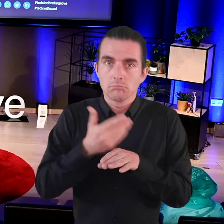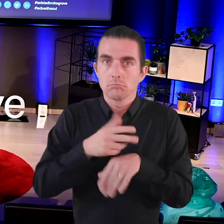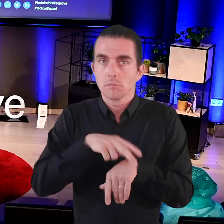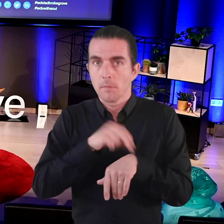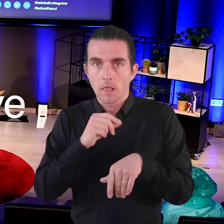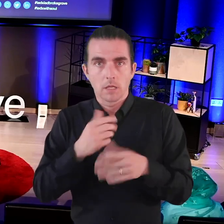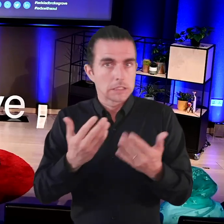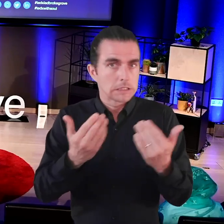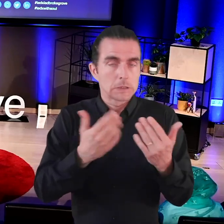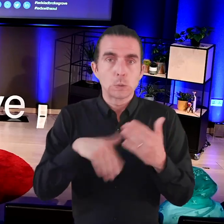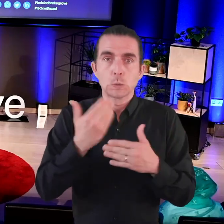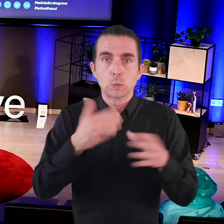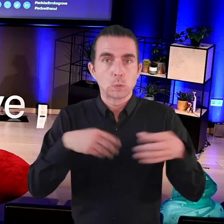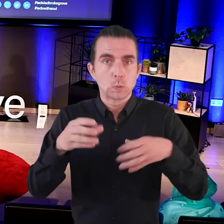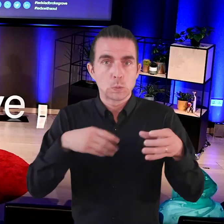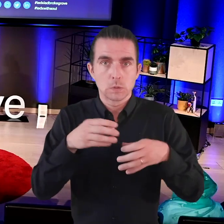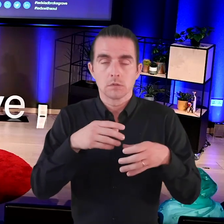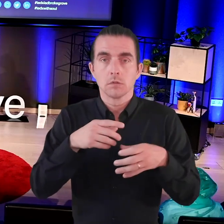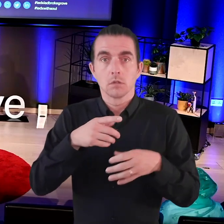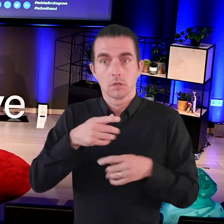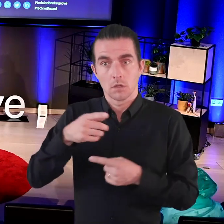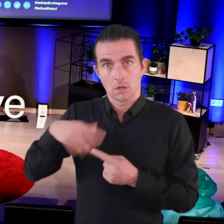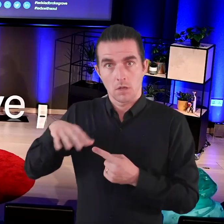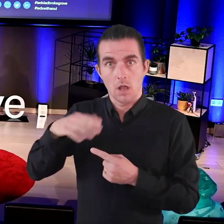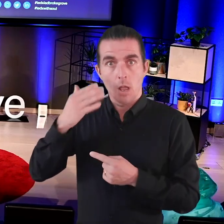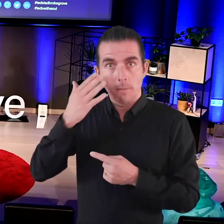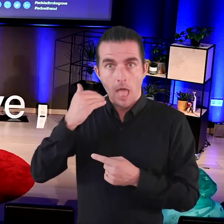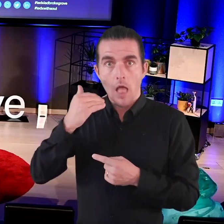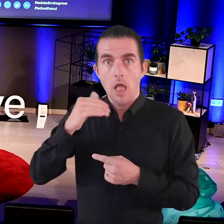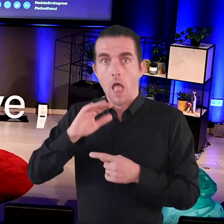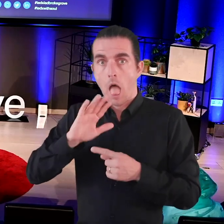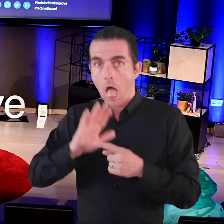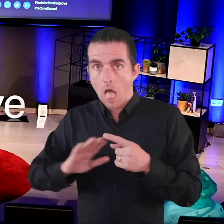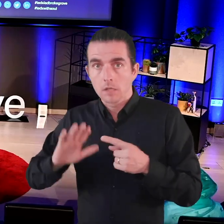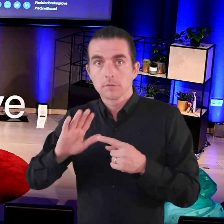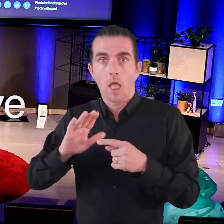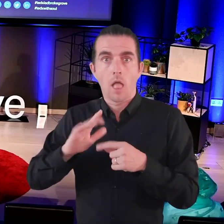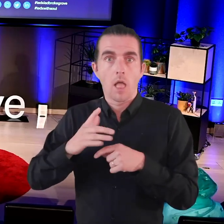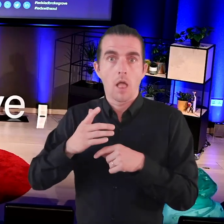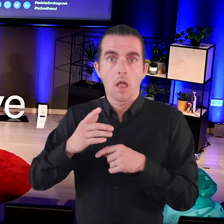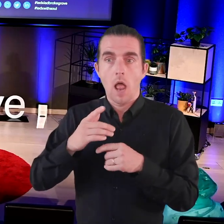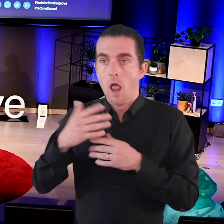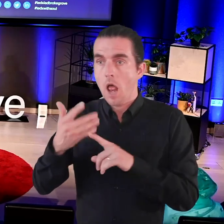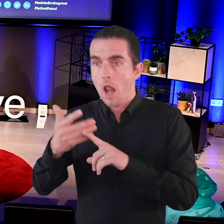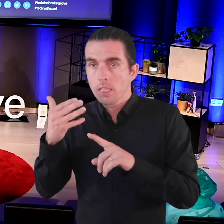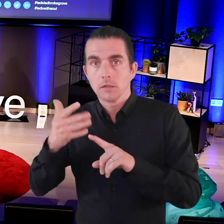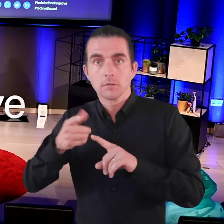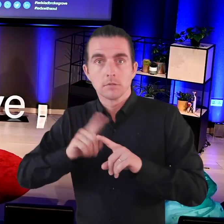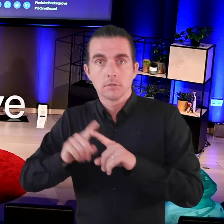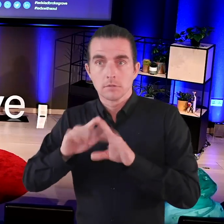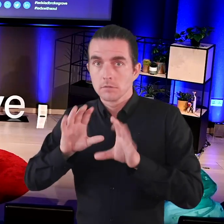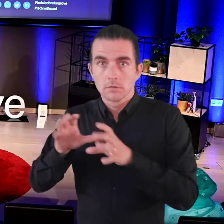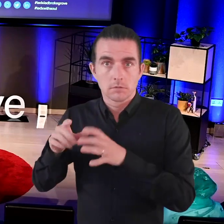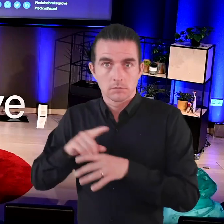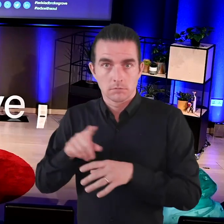of officers or intake of new recruits from the black, Asian and minority ethnic communities.